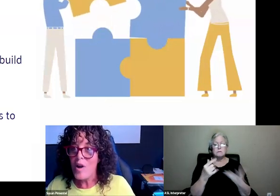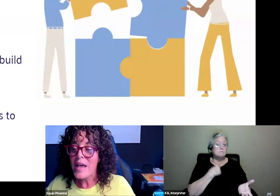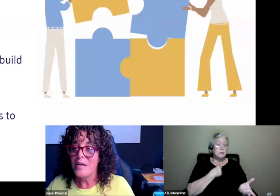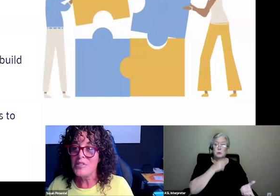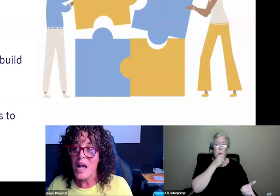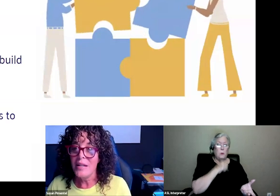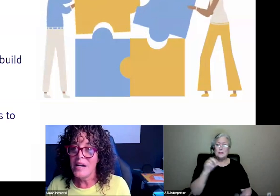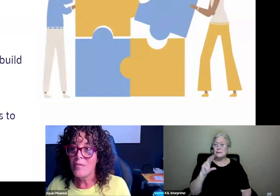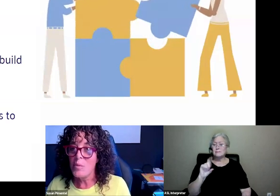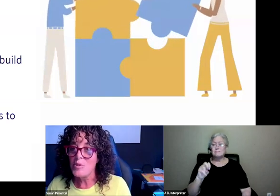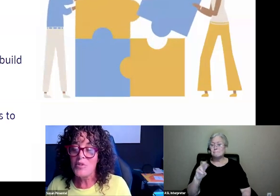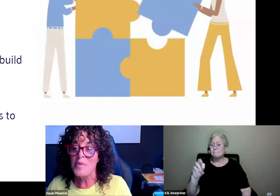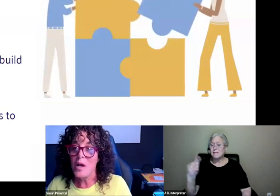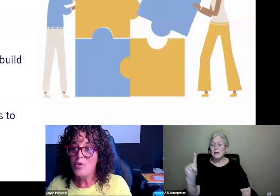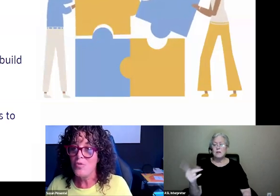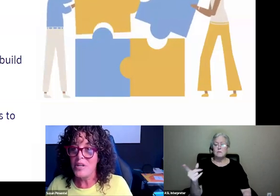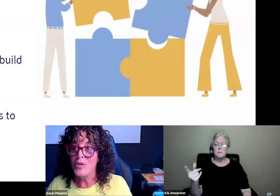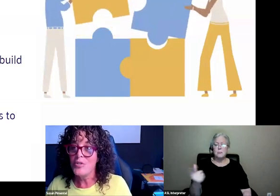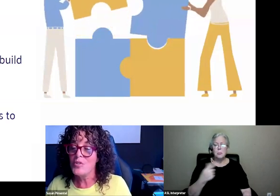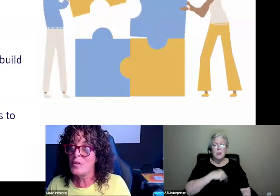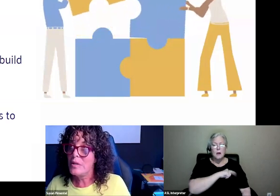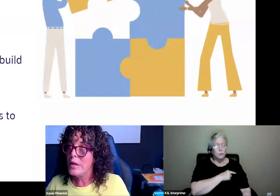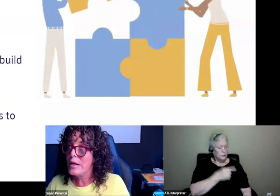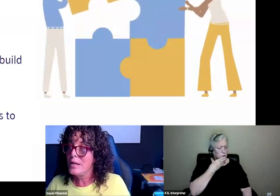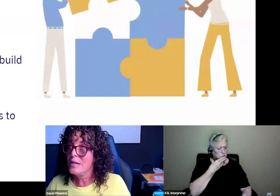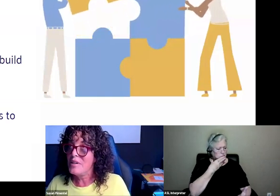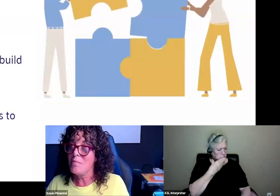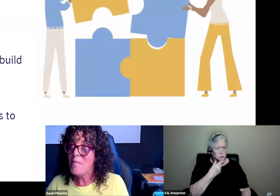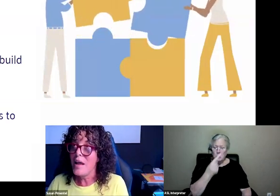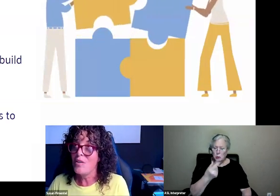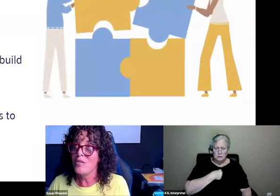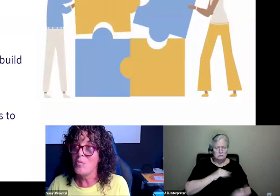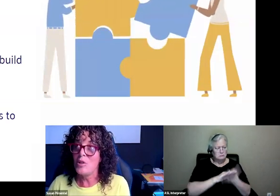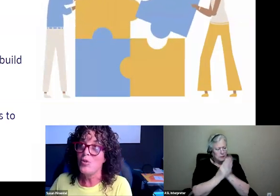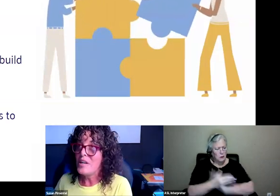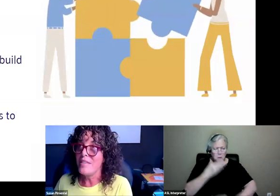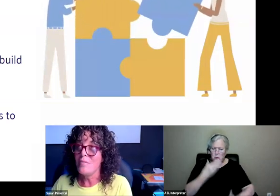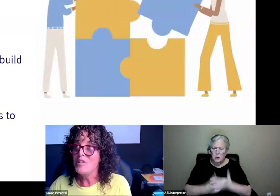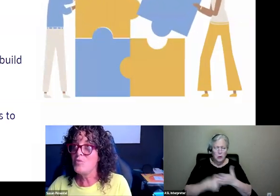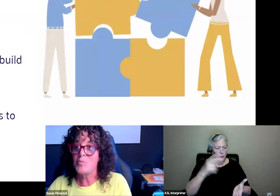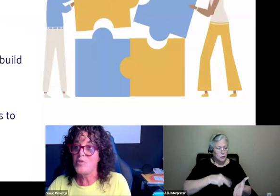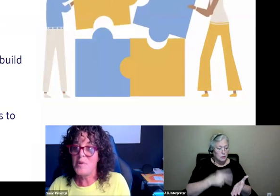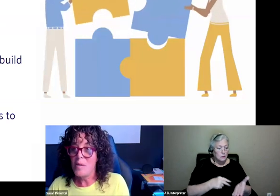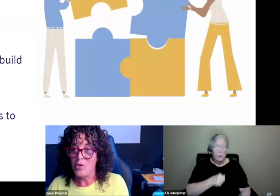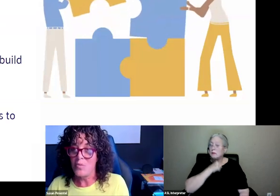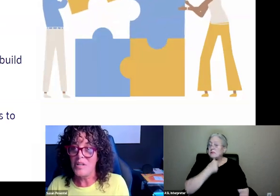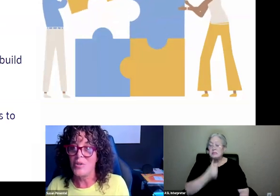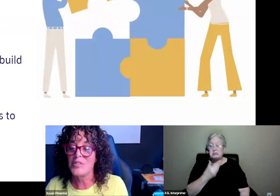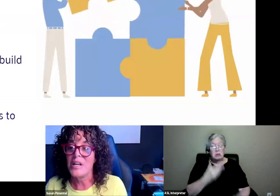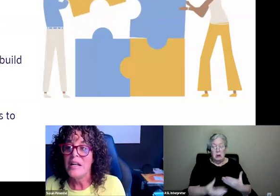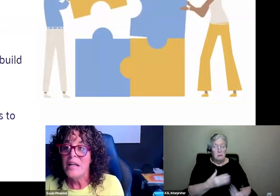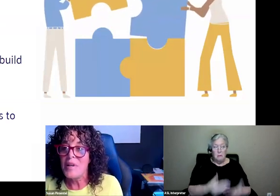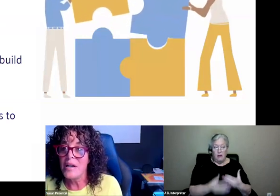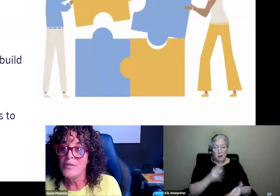read. It was kind of like, well, we were supposed to become good readers, but it didn't matter that we learned anything. We just were supposed to become good